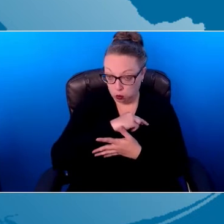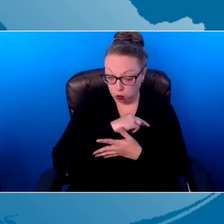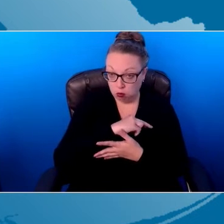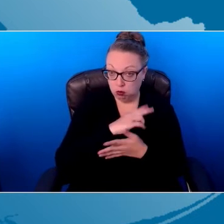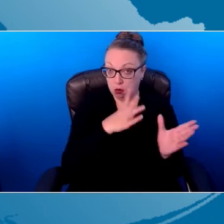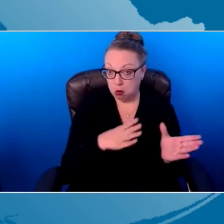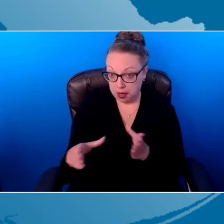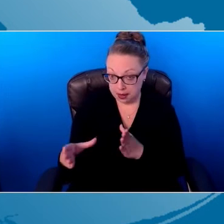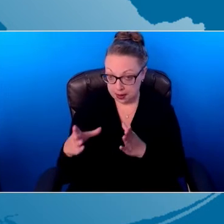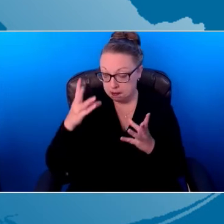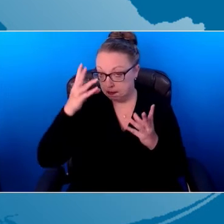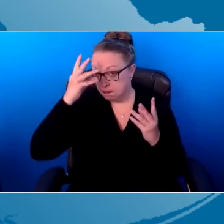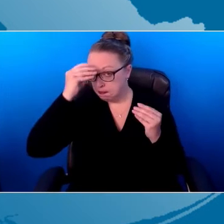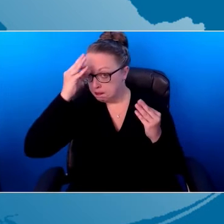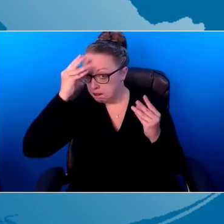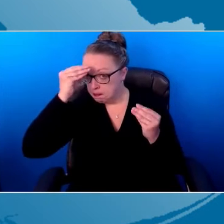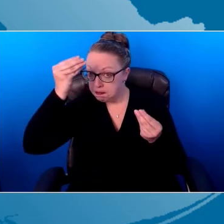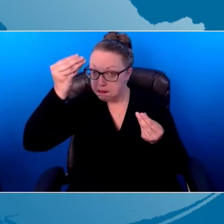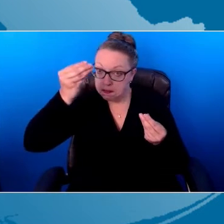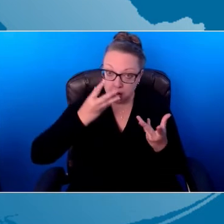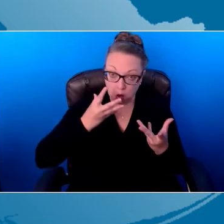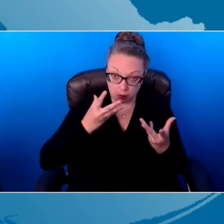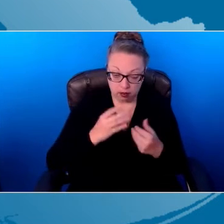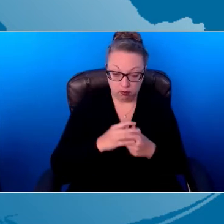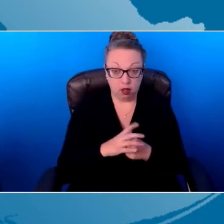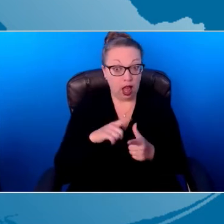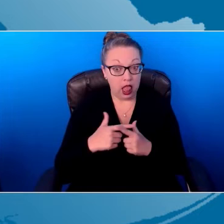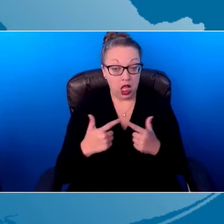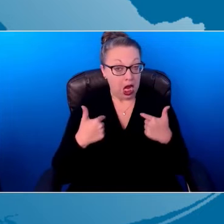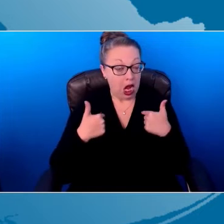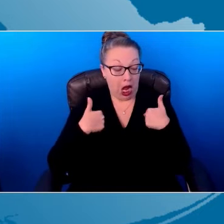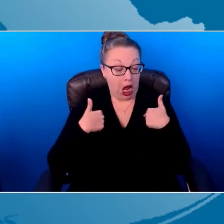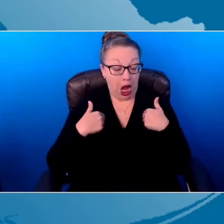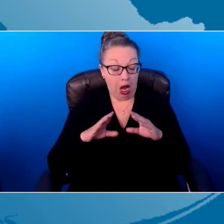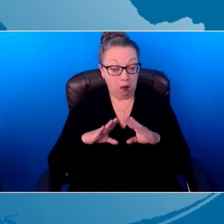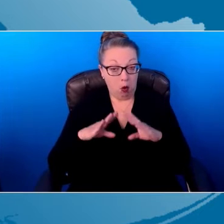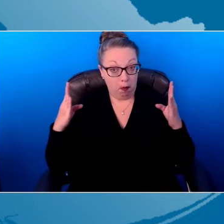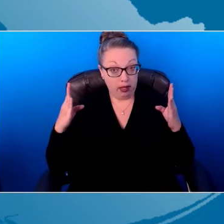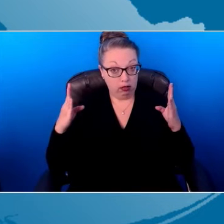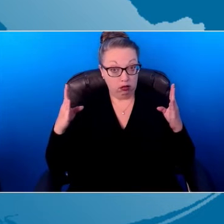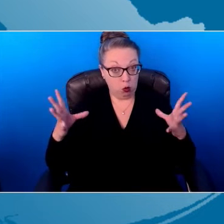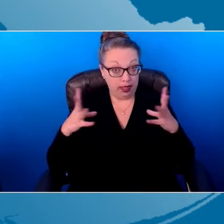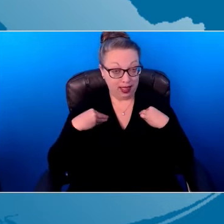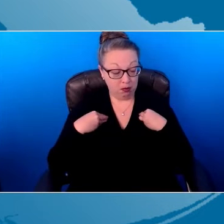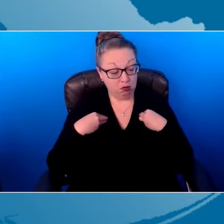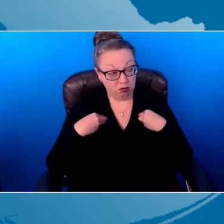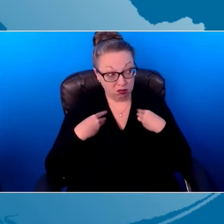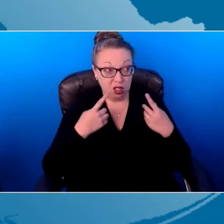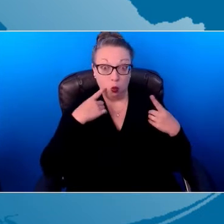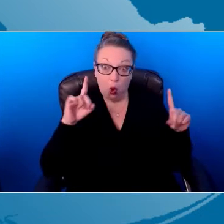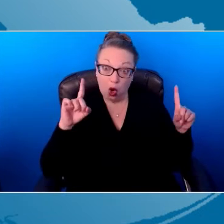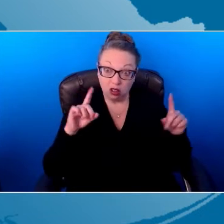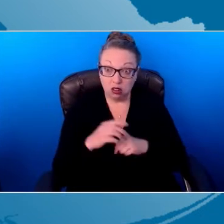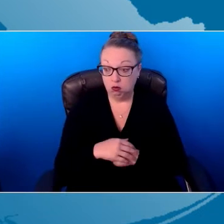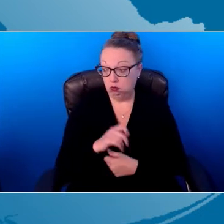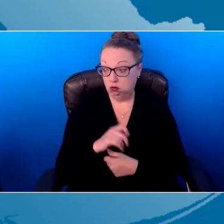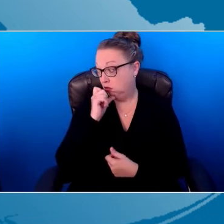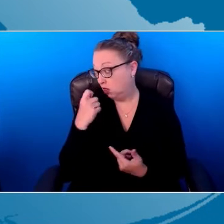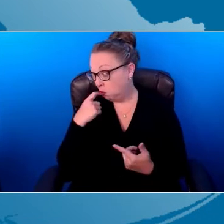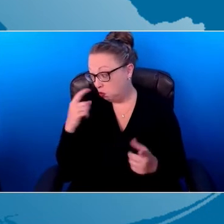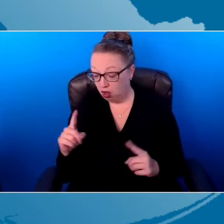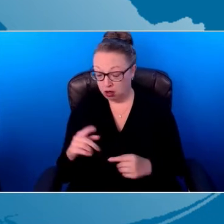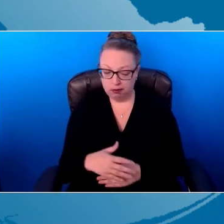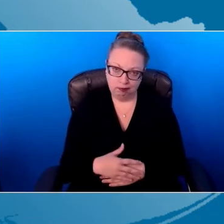and then I'm open to it worked, it didn't work, they didn't try it, and then we'll dig into that.